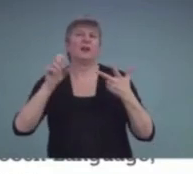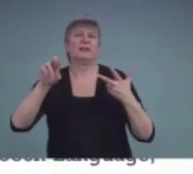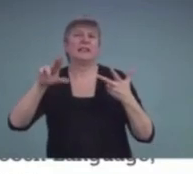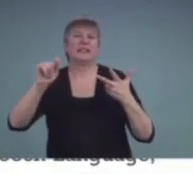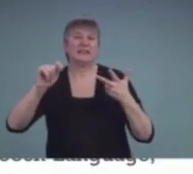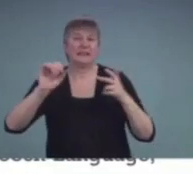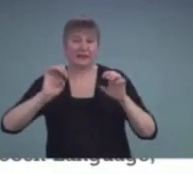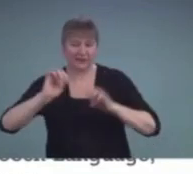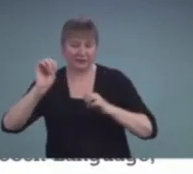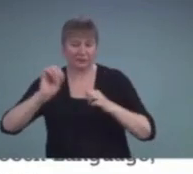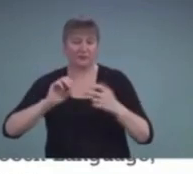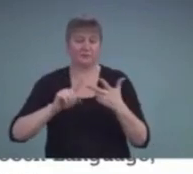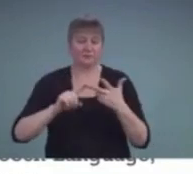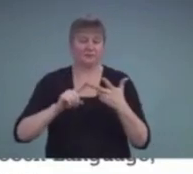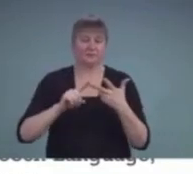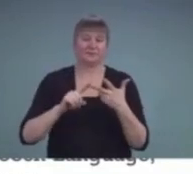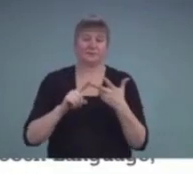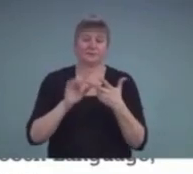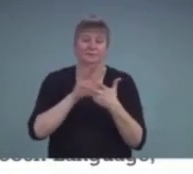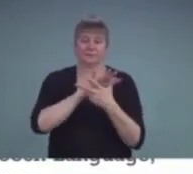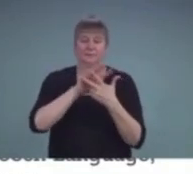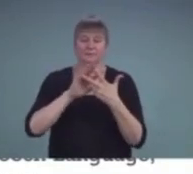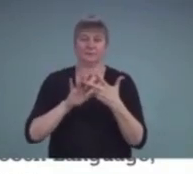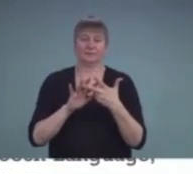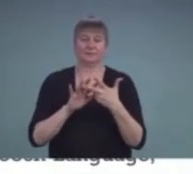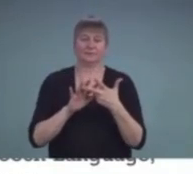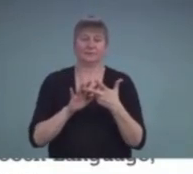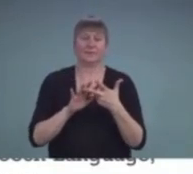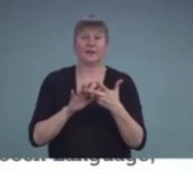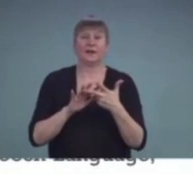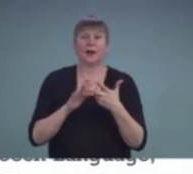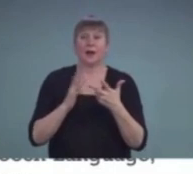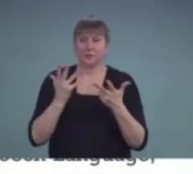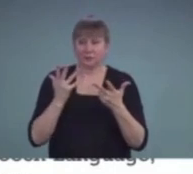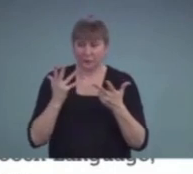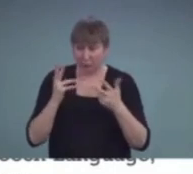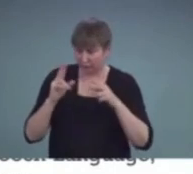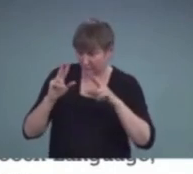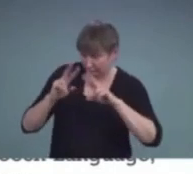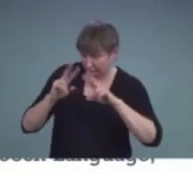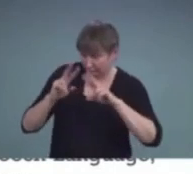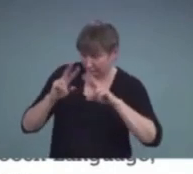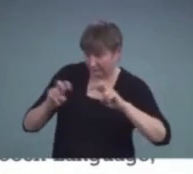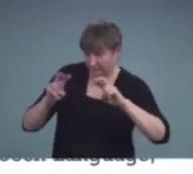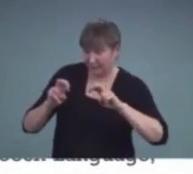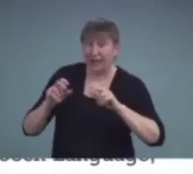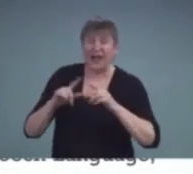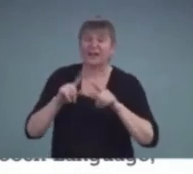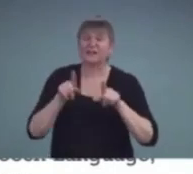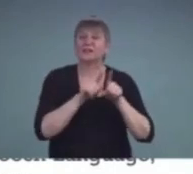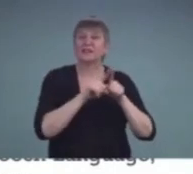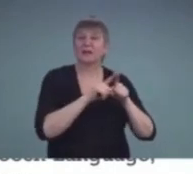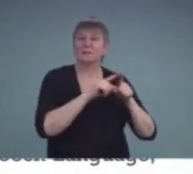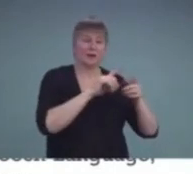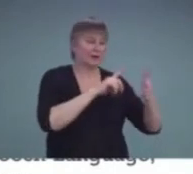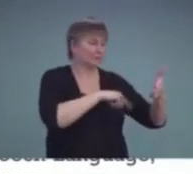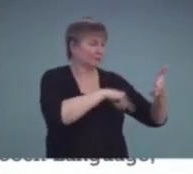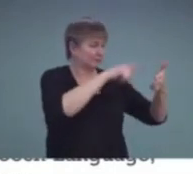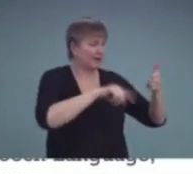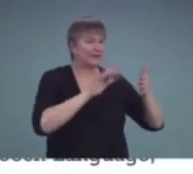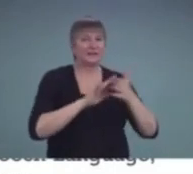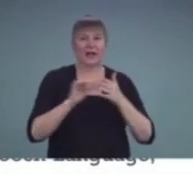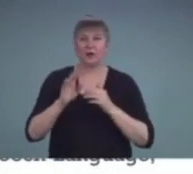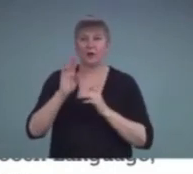the audiology part of it. So, their findings again, per the audiology report, that he had single-sided deafness